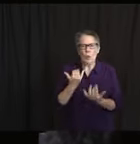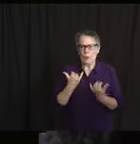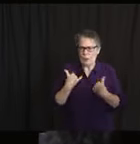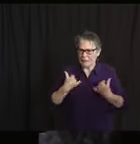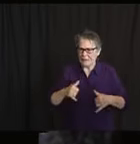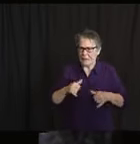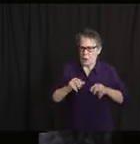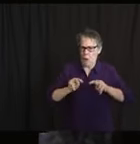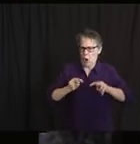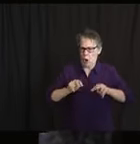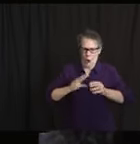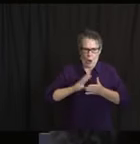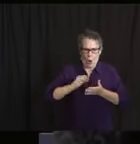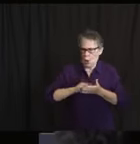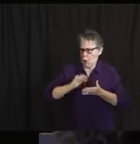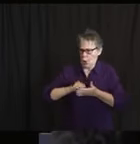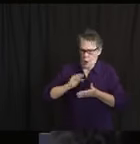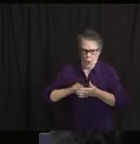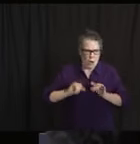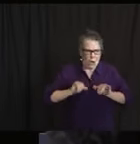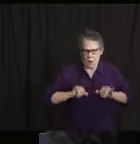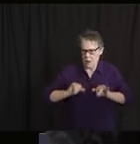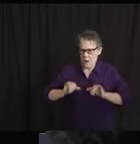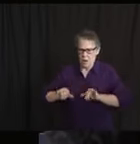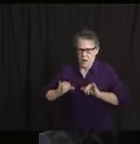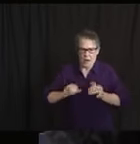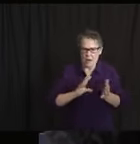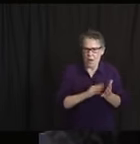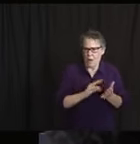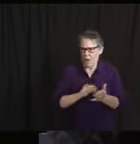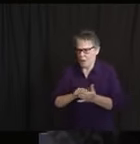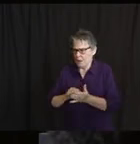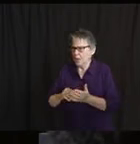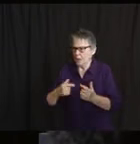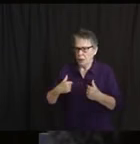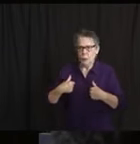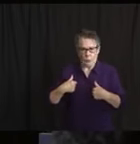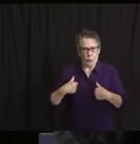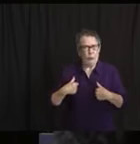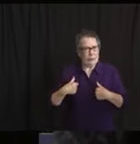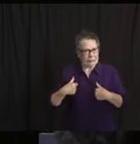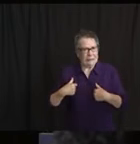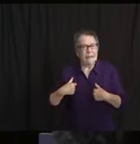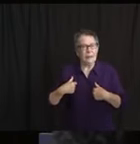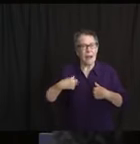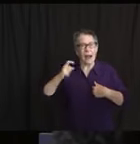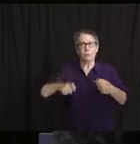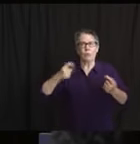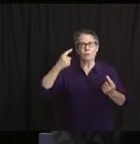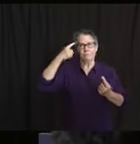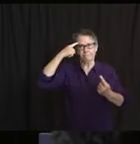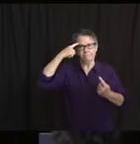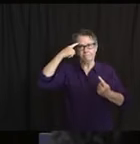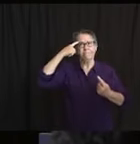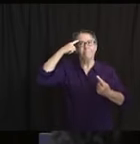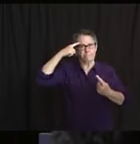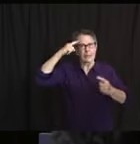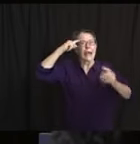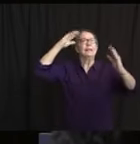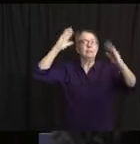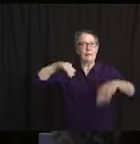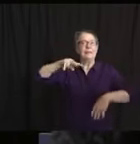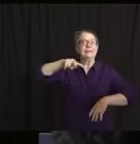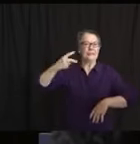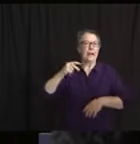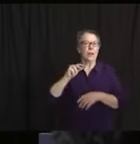we are potentially anticipating the second wave a little bit later, but it's really hard to tell, you know,